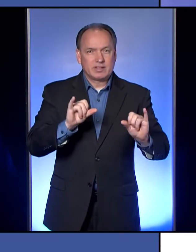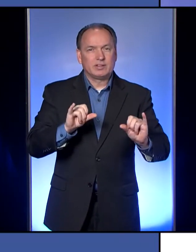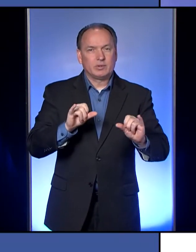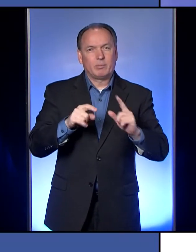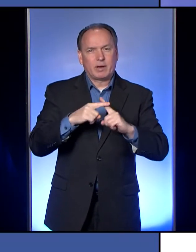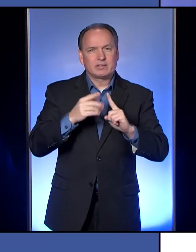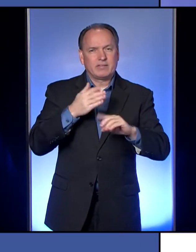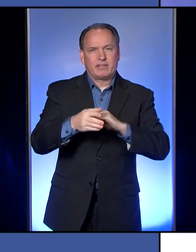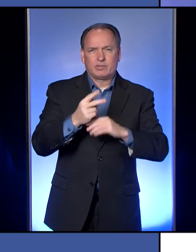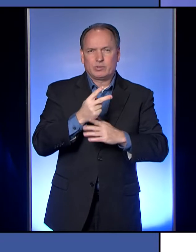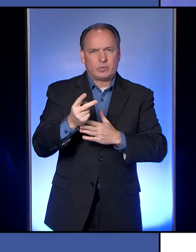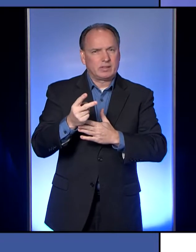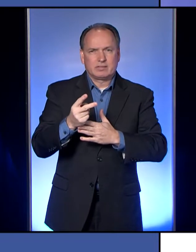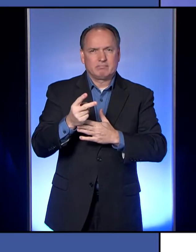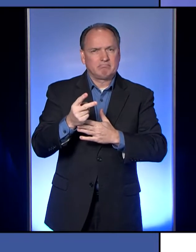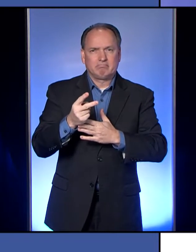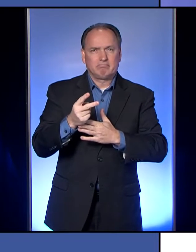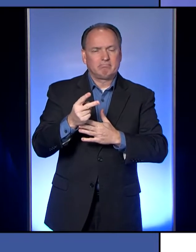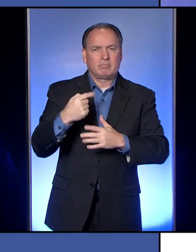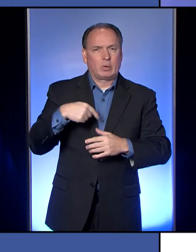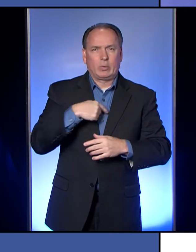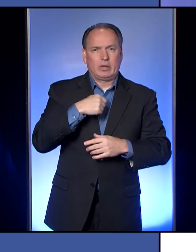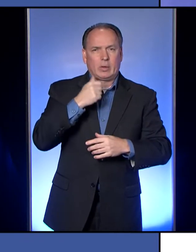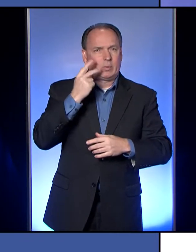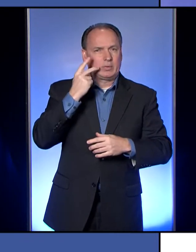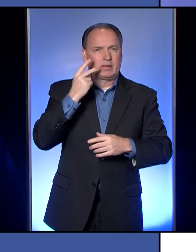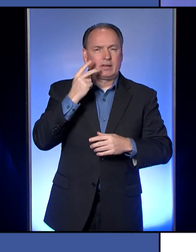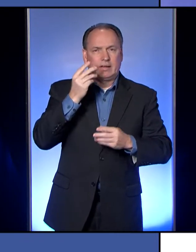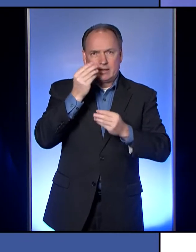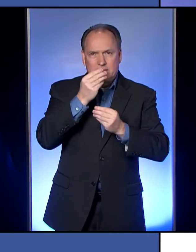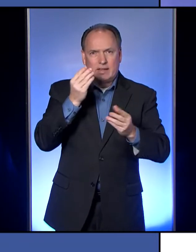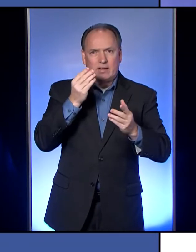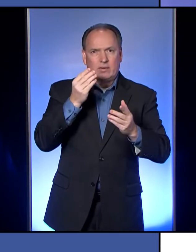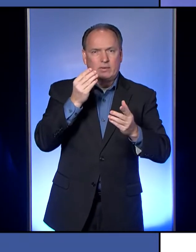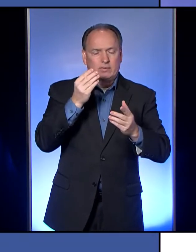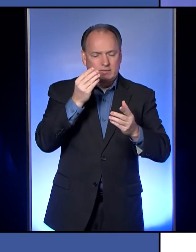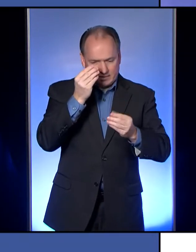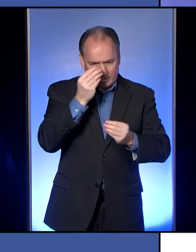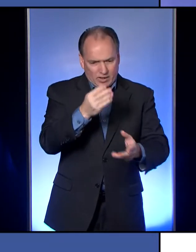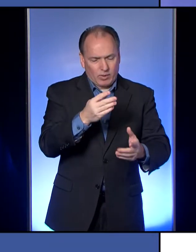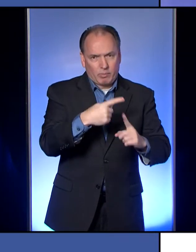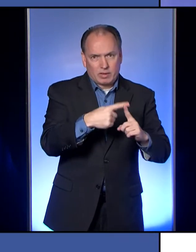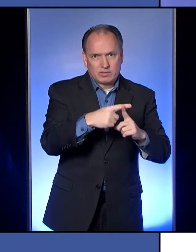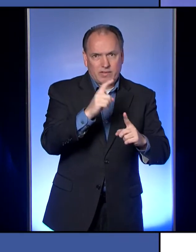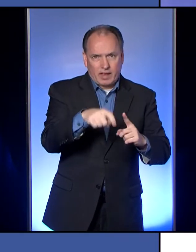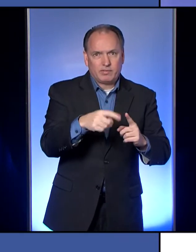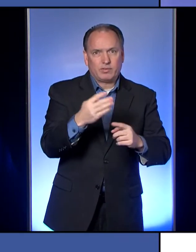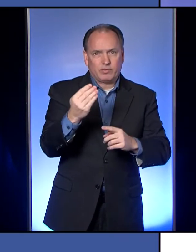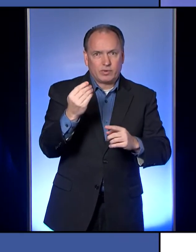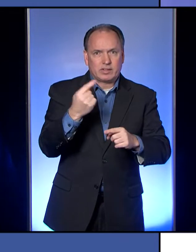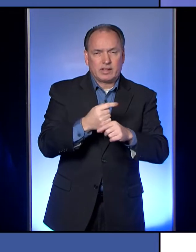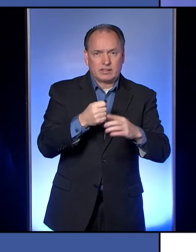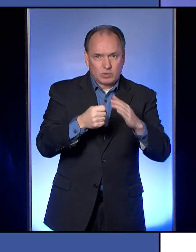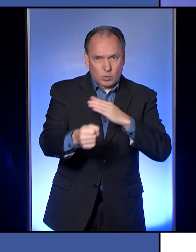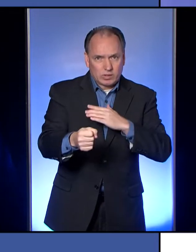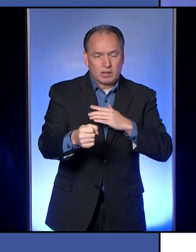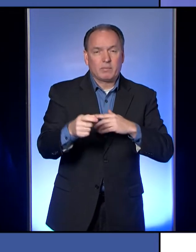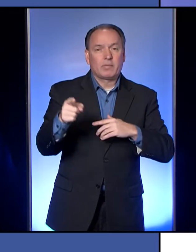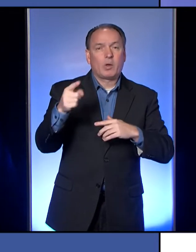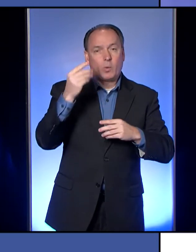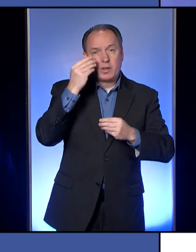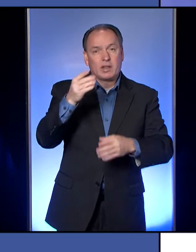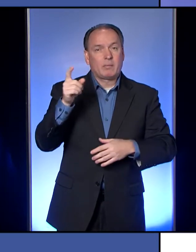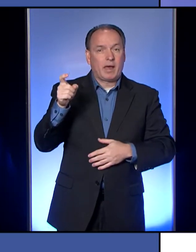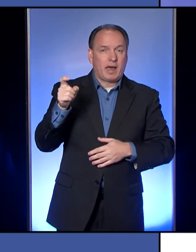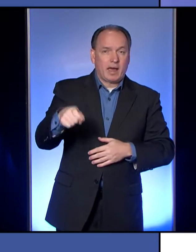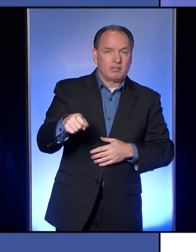weeks, because we don't actually even tell the positives they have to be quarantined for 14 days. We tell them they have to be.